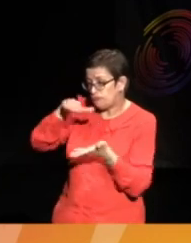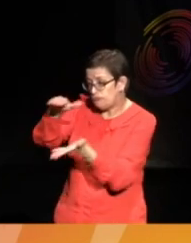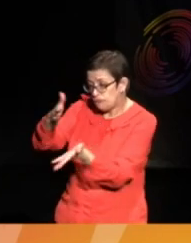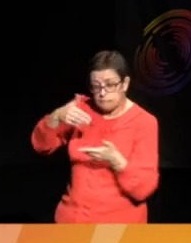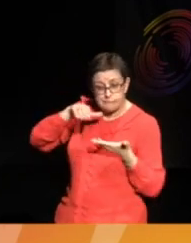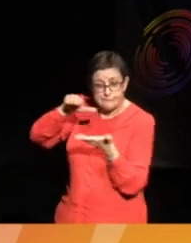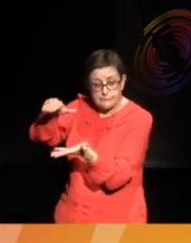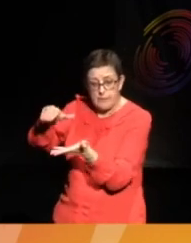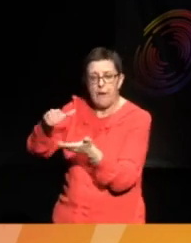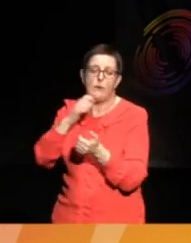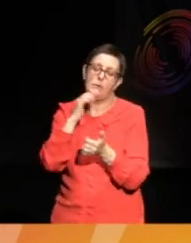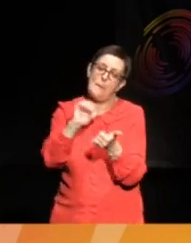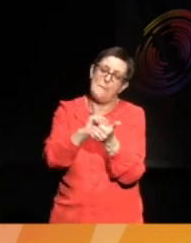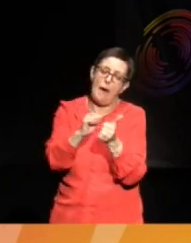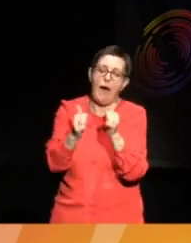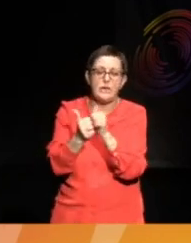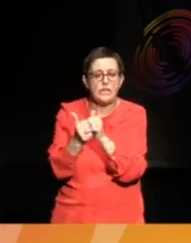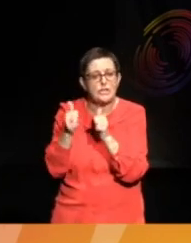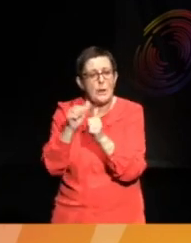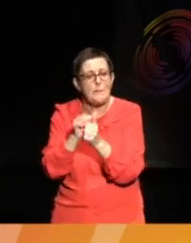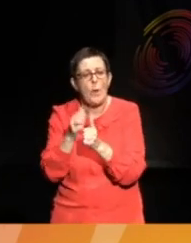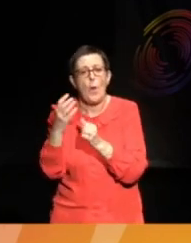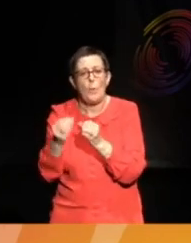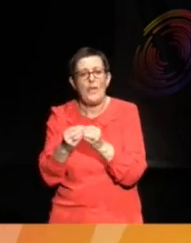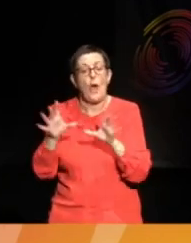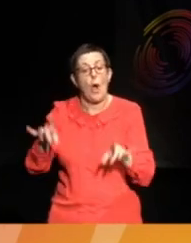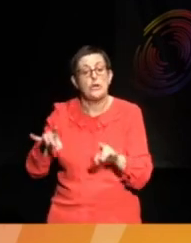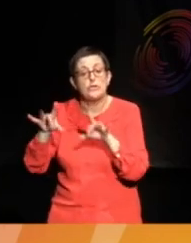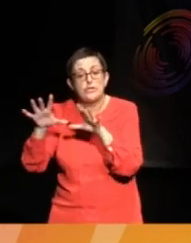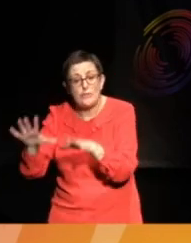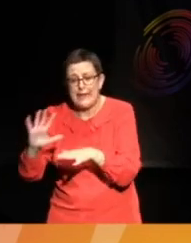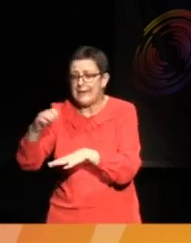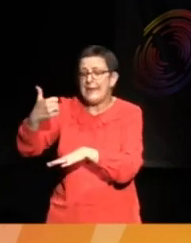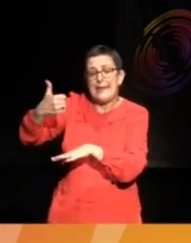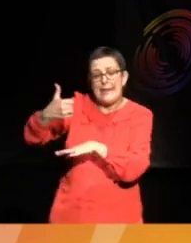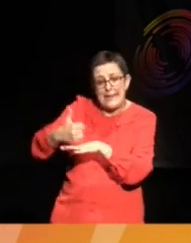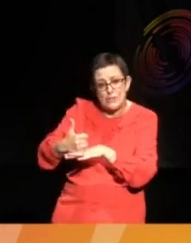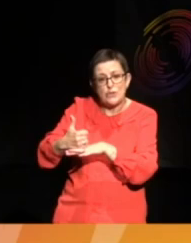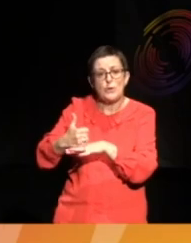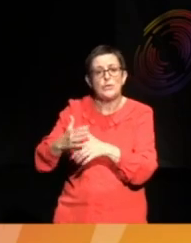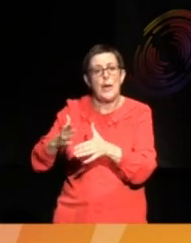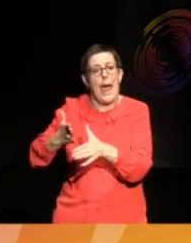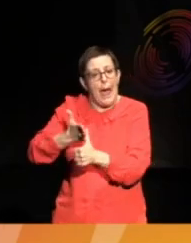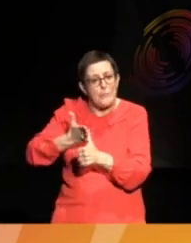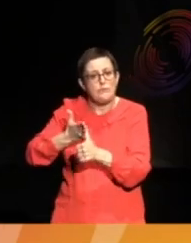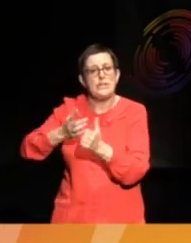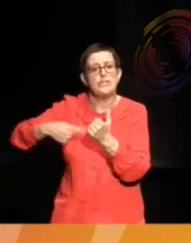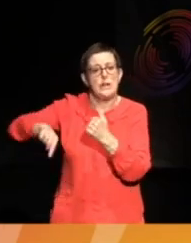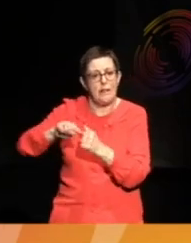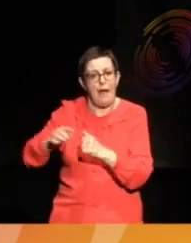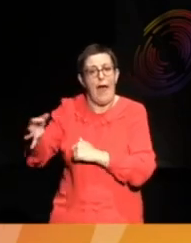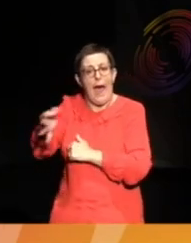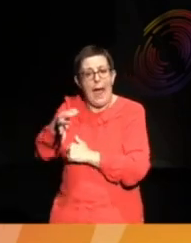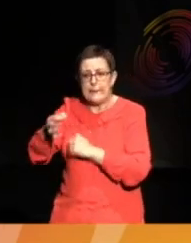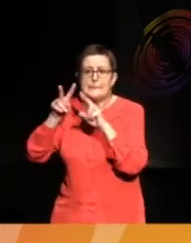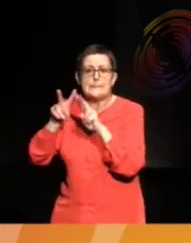incredible organisation called AAPSIS, the Australian Institute of Aboriginal and Torres Strait Islander Studies.